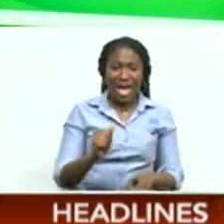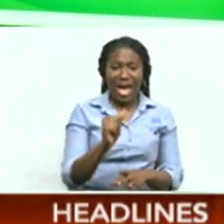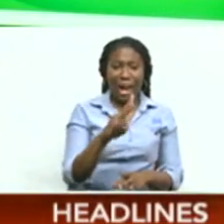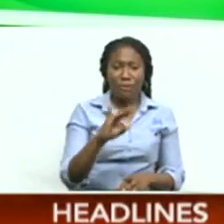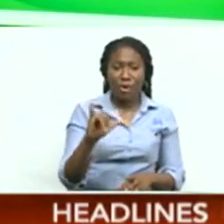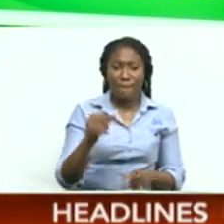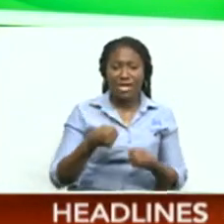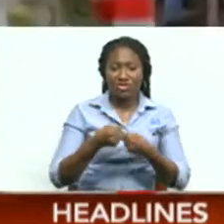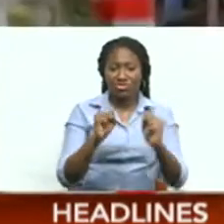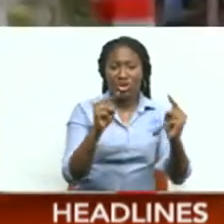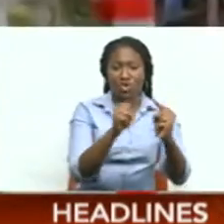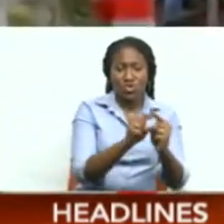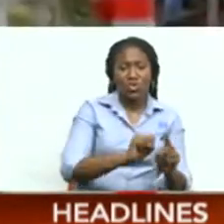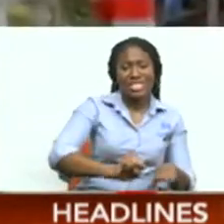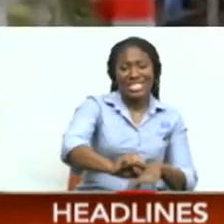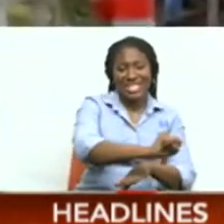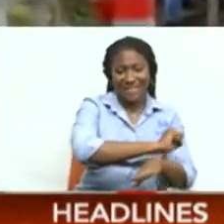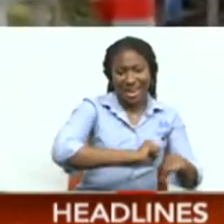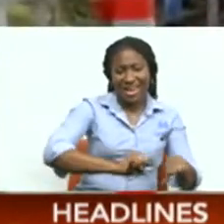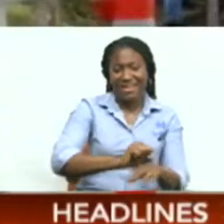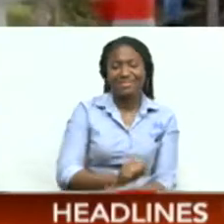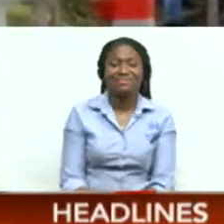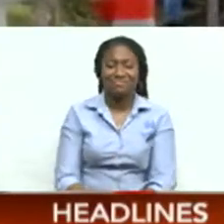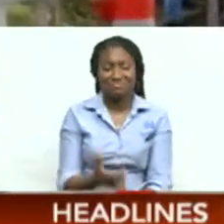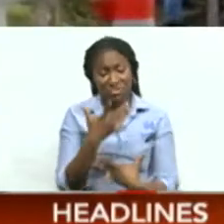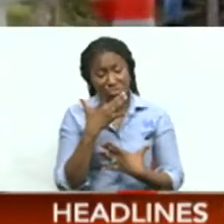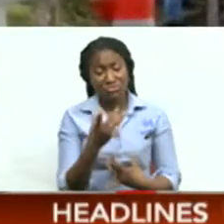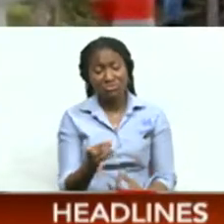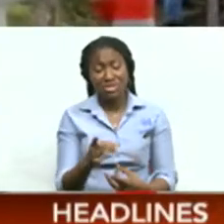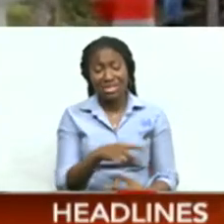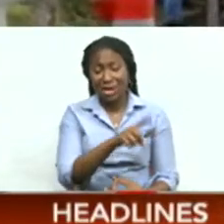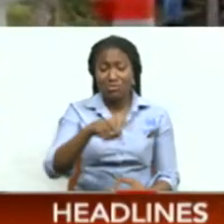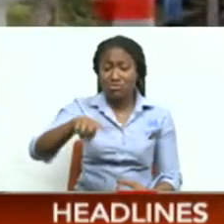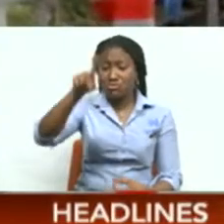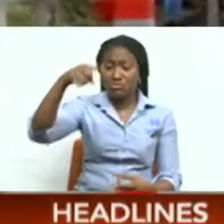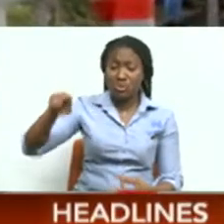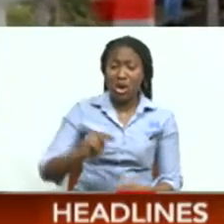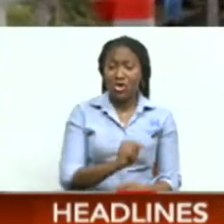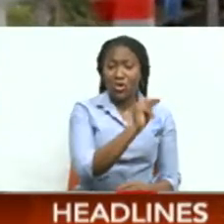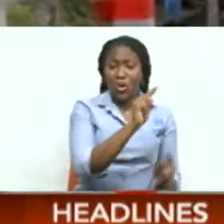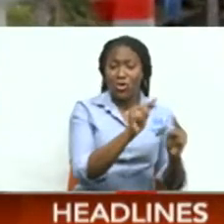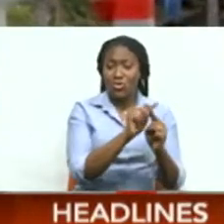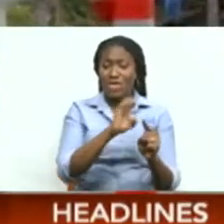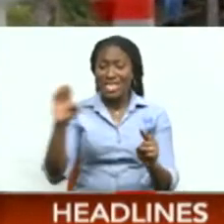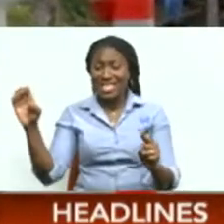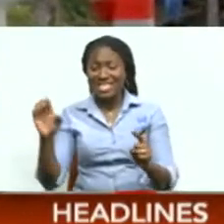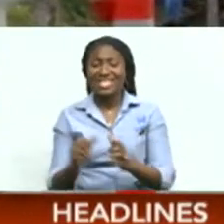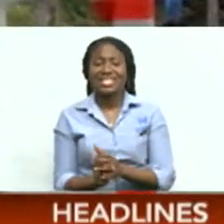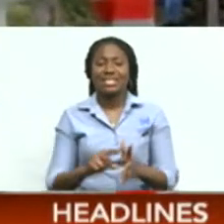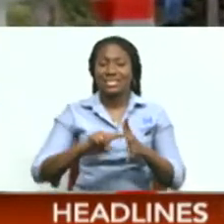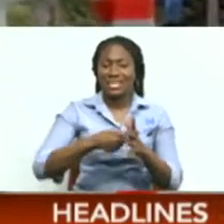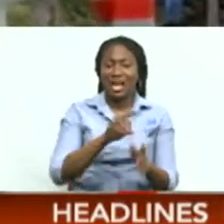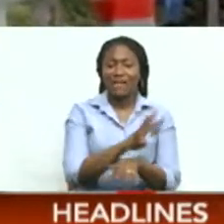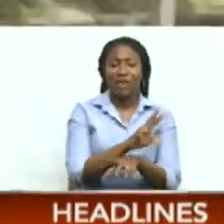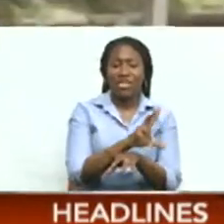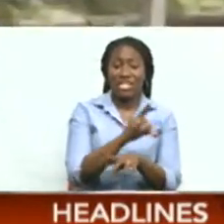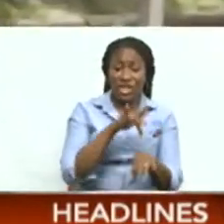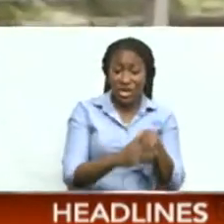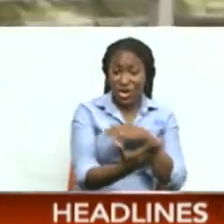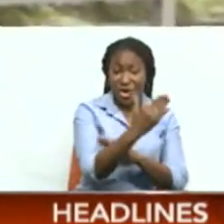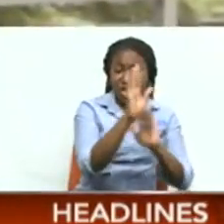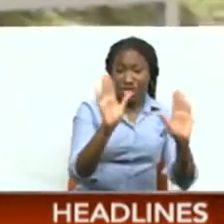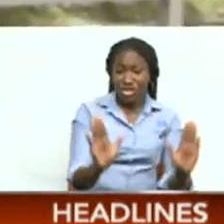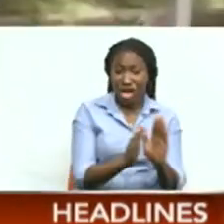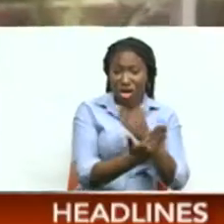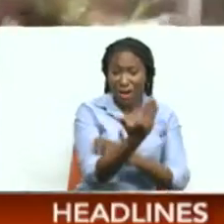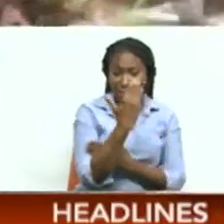Back to the Savannah Interesting route indeed from north to east Now the race will get going from 4.30 a.m. on Sunday morning